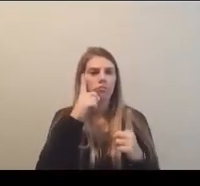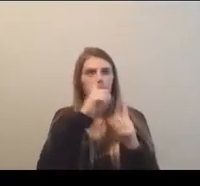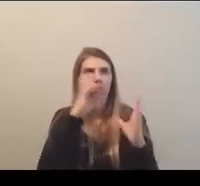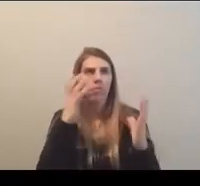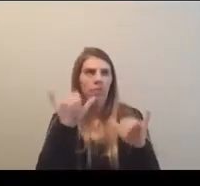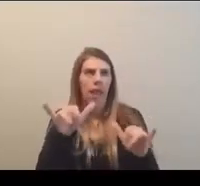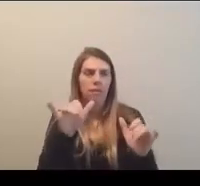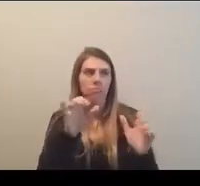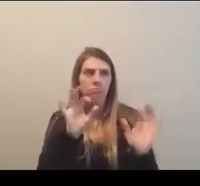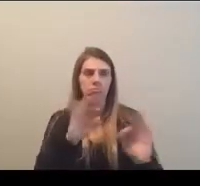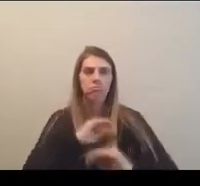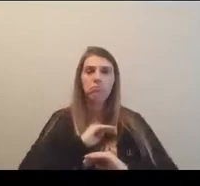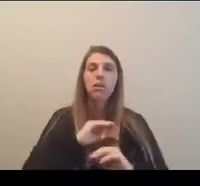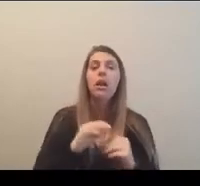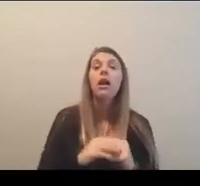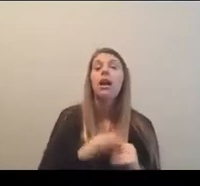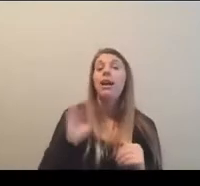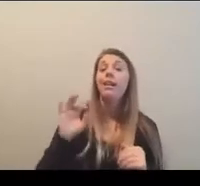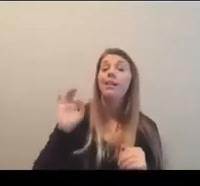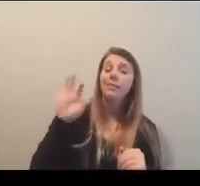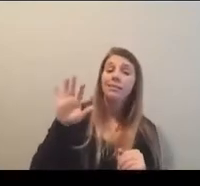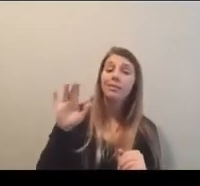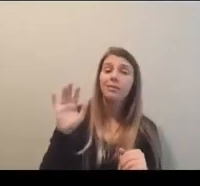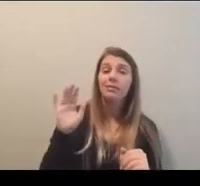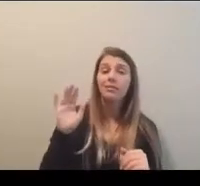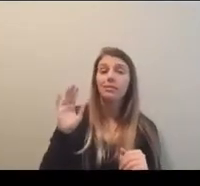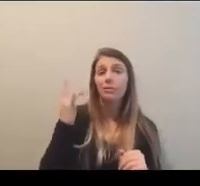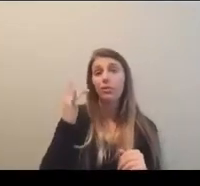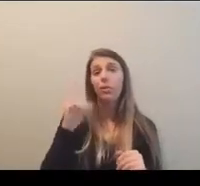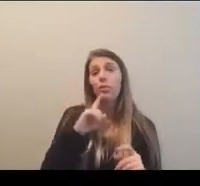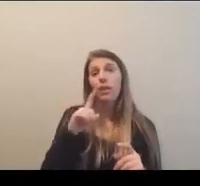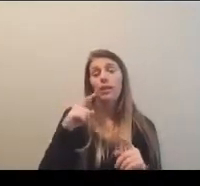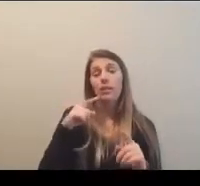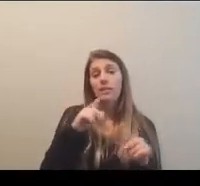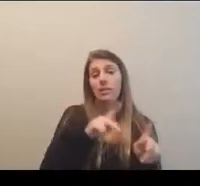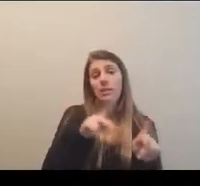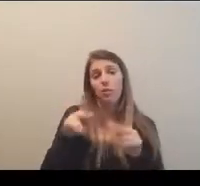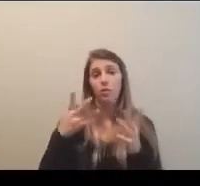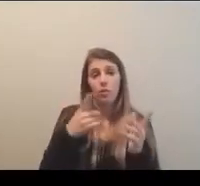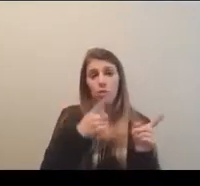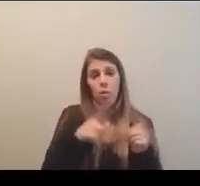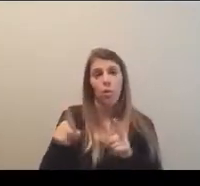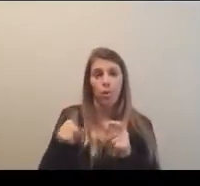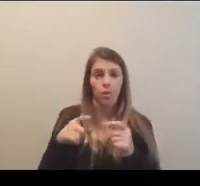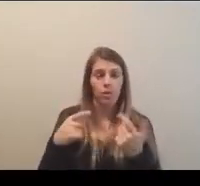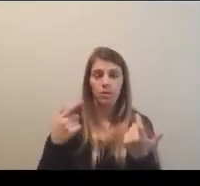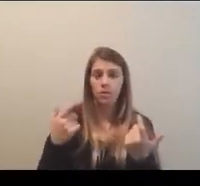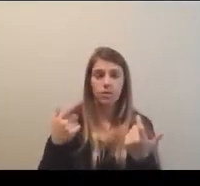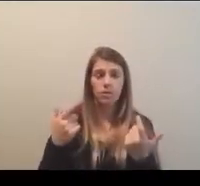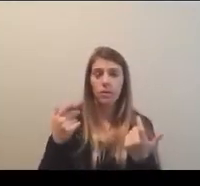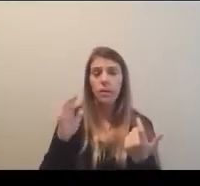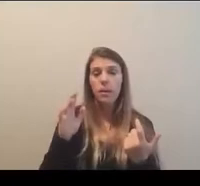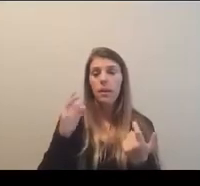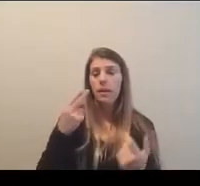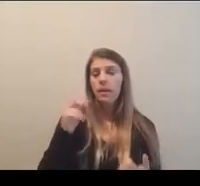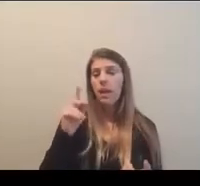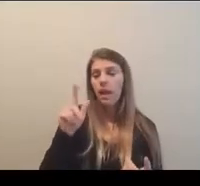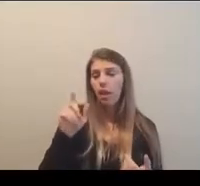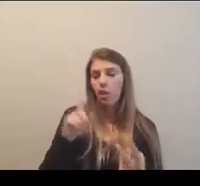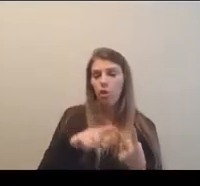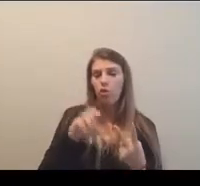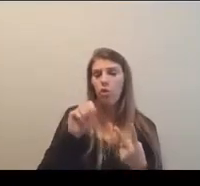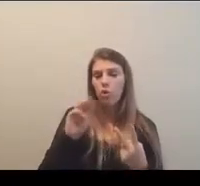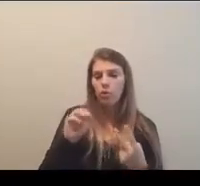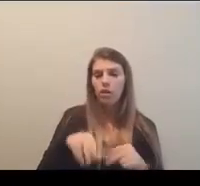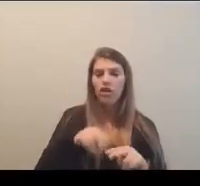Um, I'll just note quickly that, um, because really the same things are going on with us, with, um, the handles, the social media